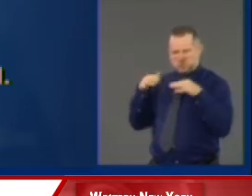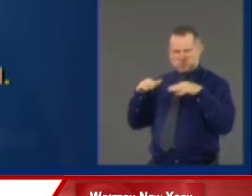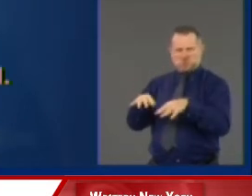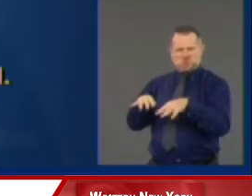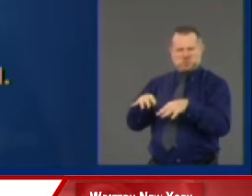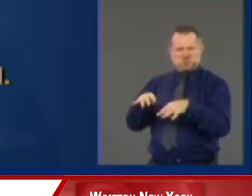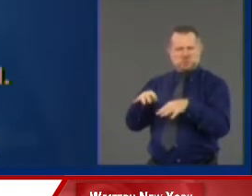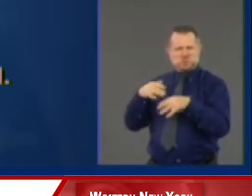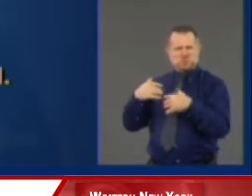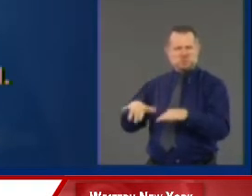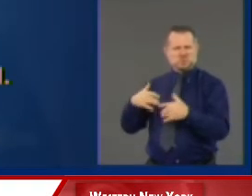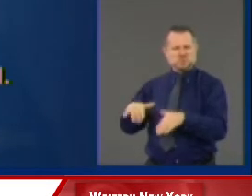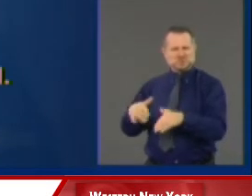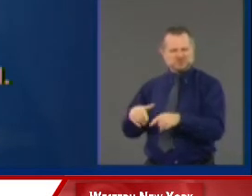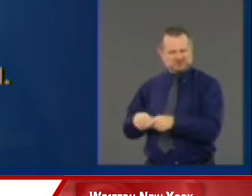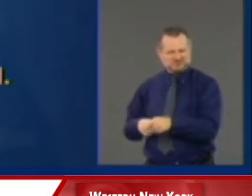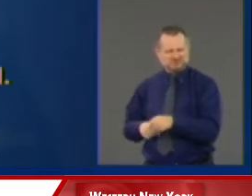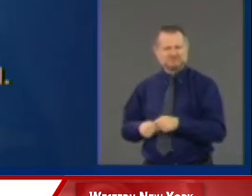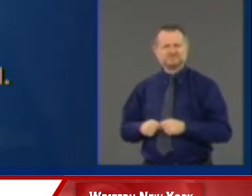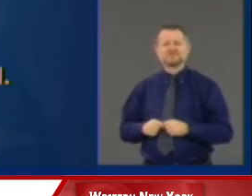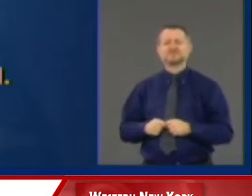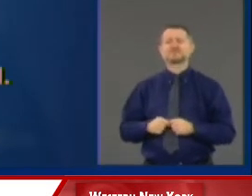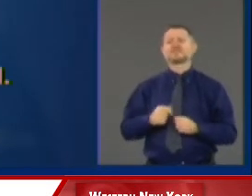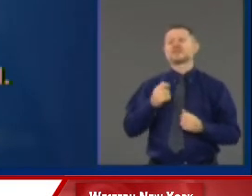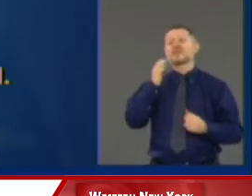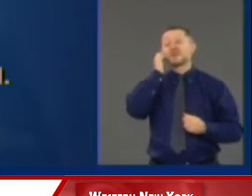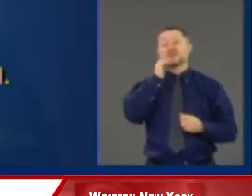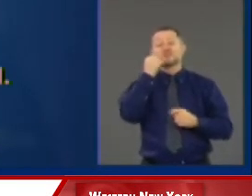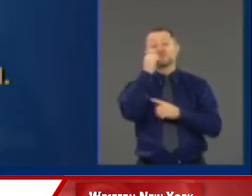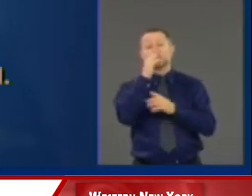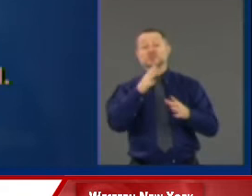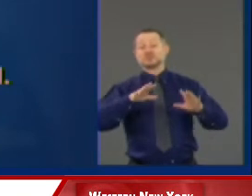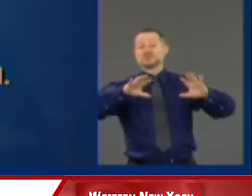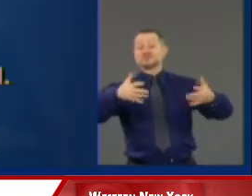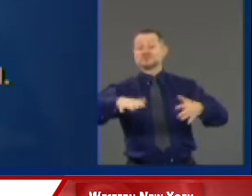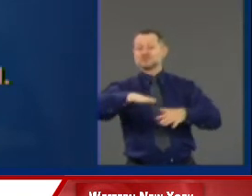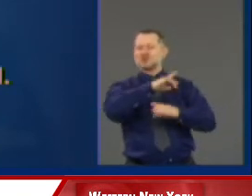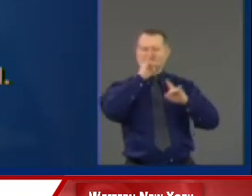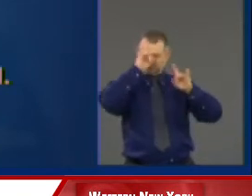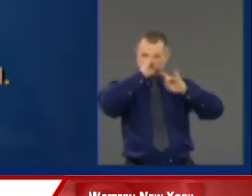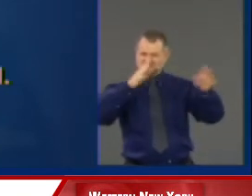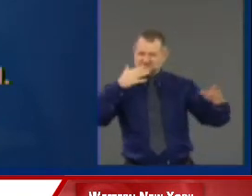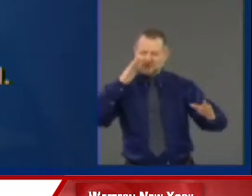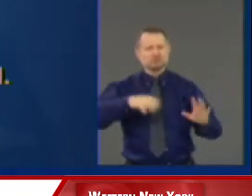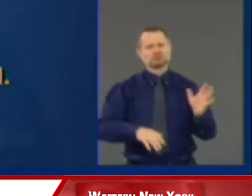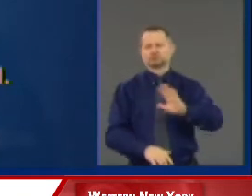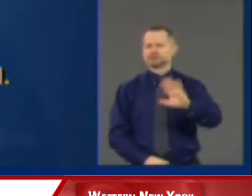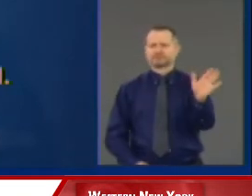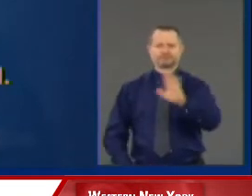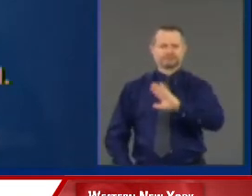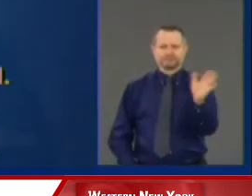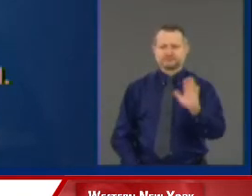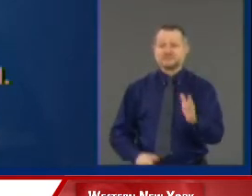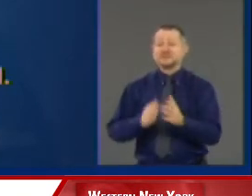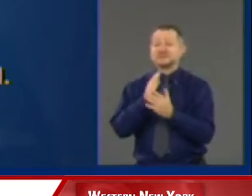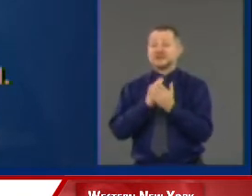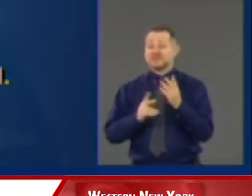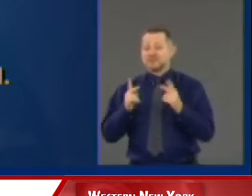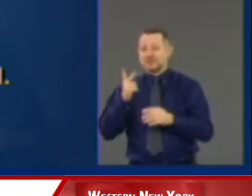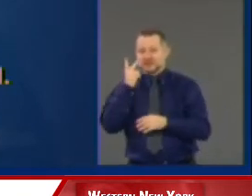Now, I don't even believe it's the protesters. I believe there are people who are using this moment